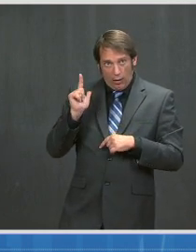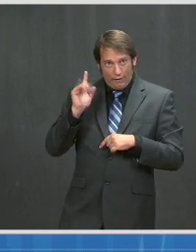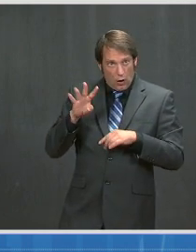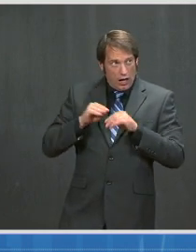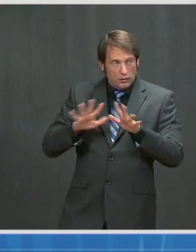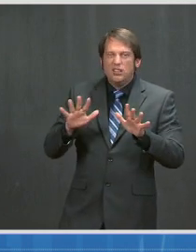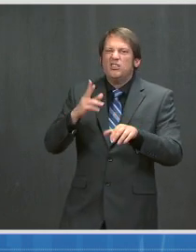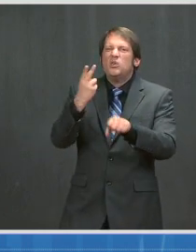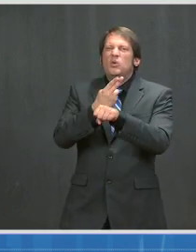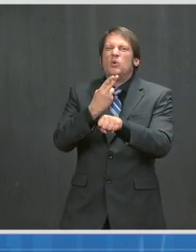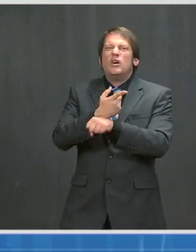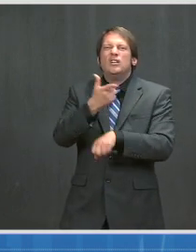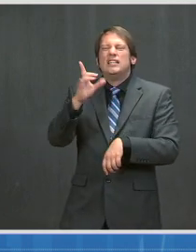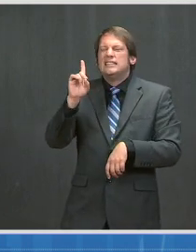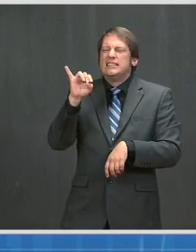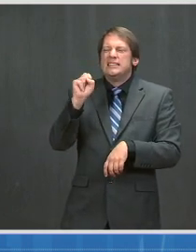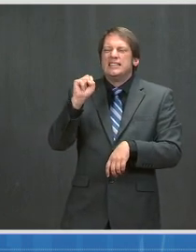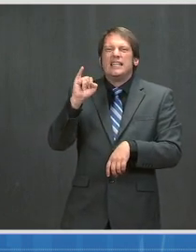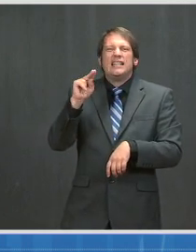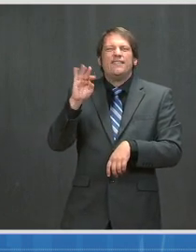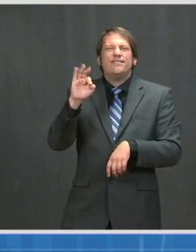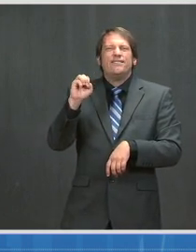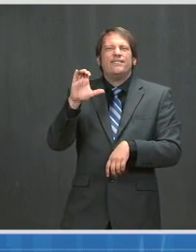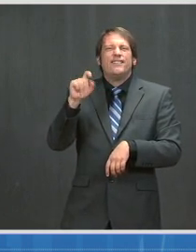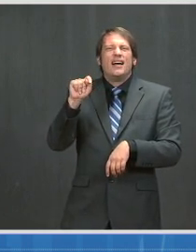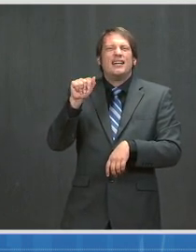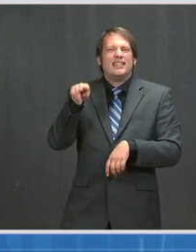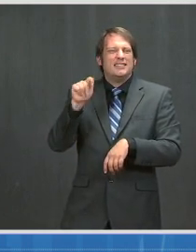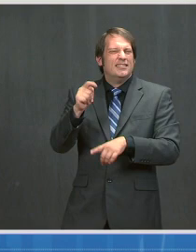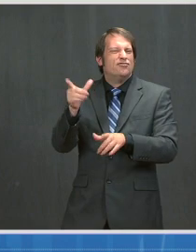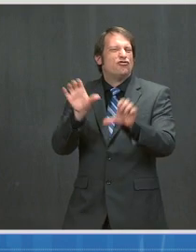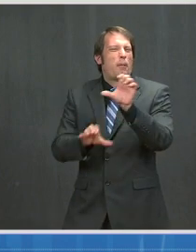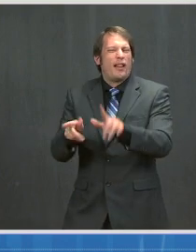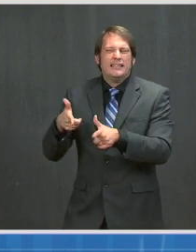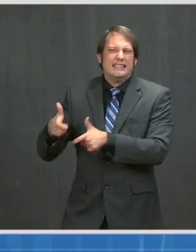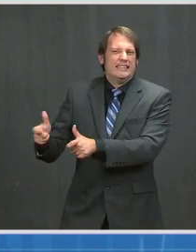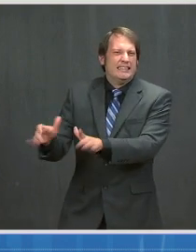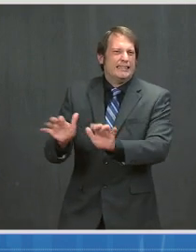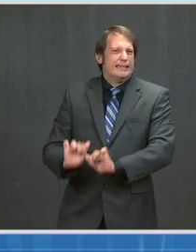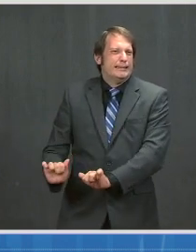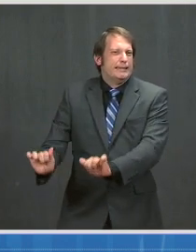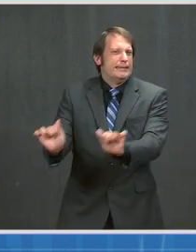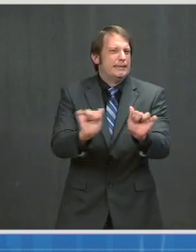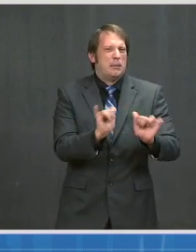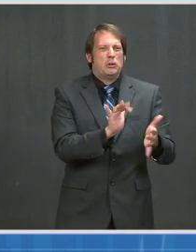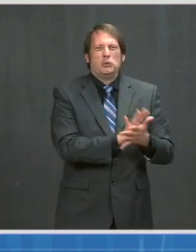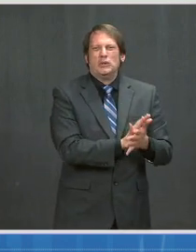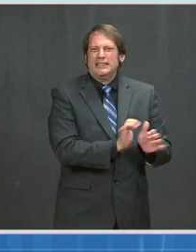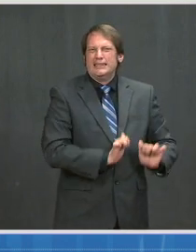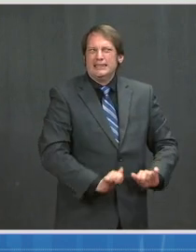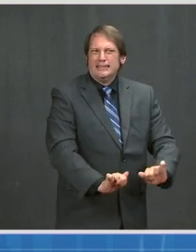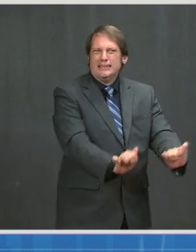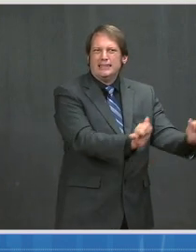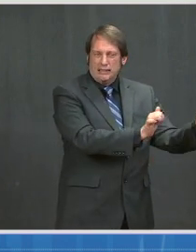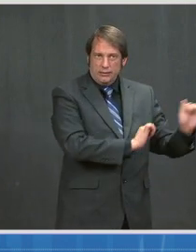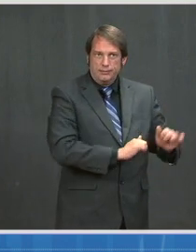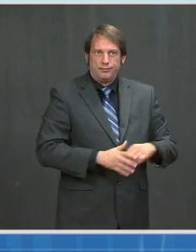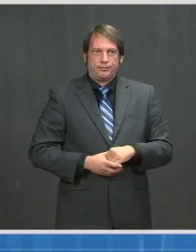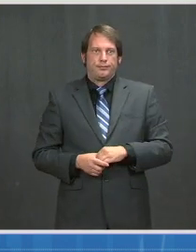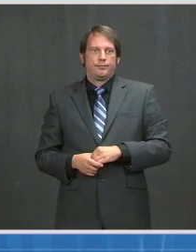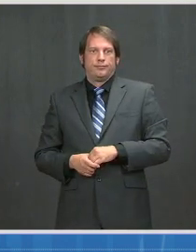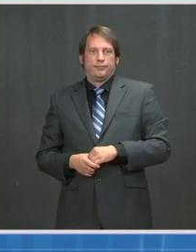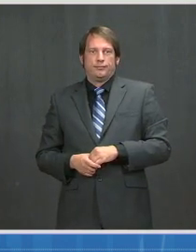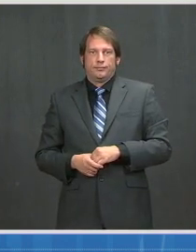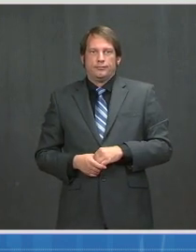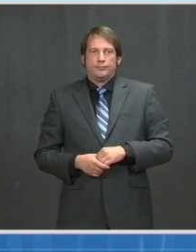most cases, fogging, fumigation, and wide area or electrostatic spraying is not recommended as a primary method of disinfection